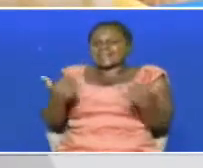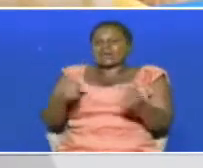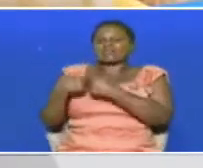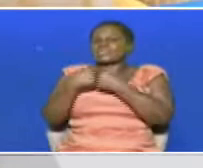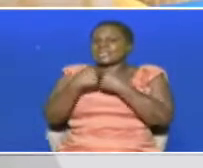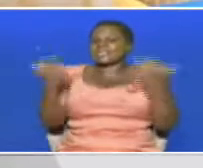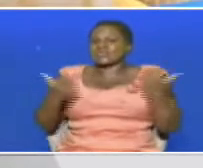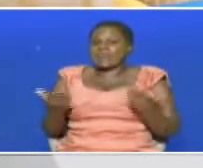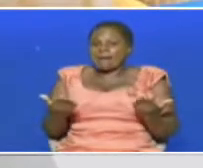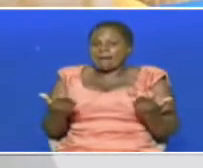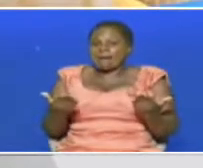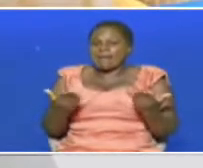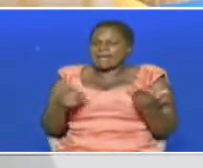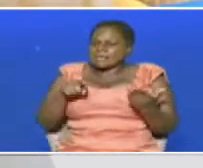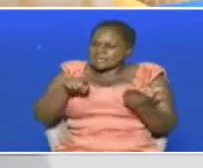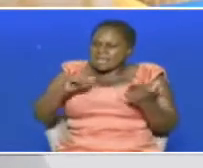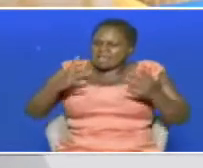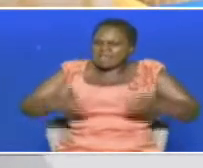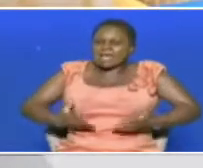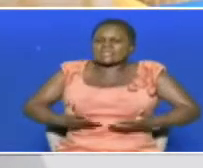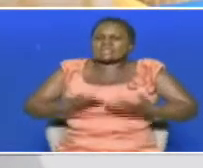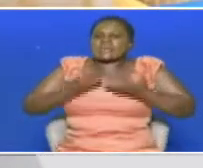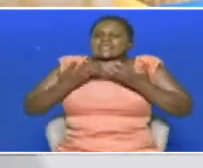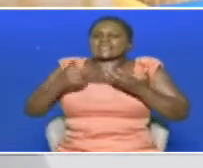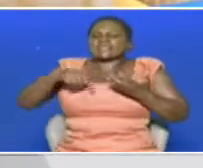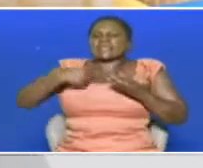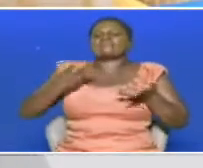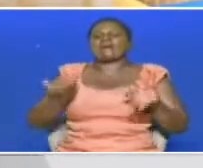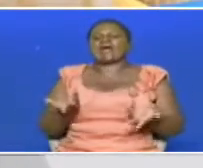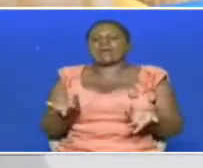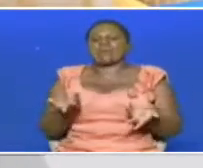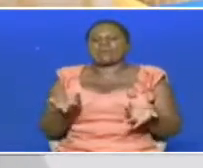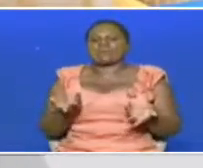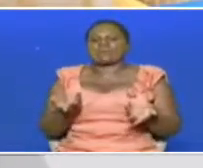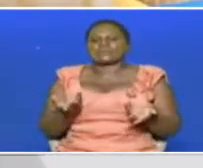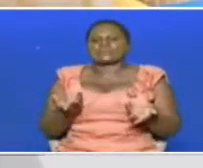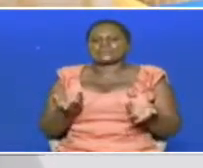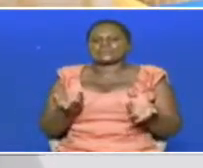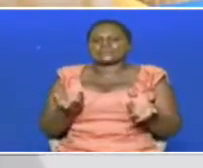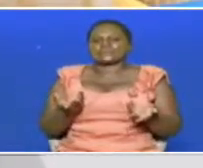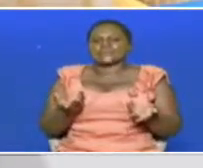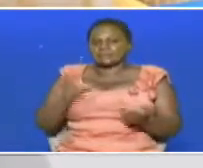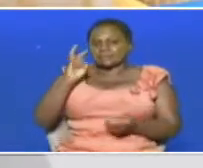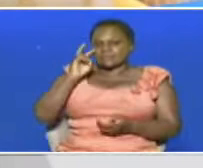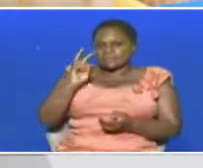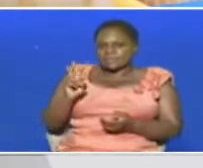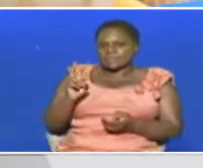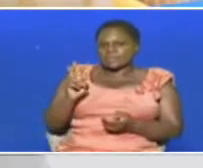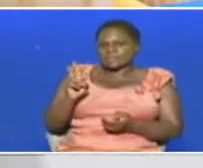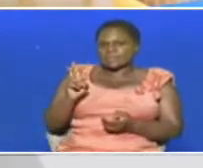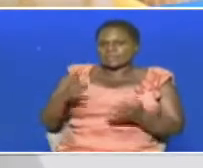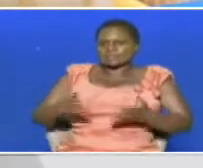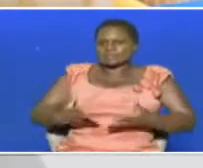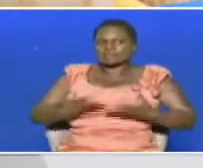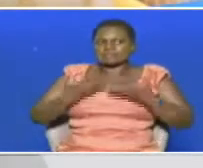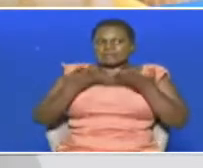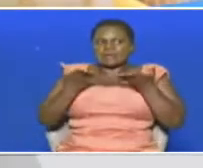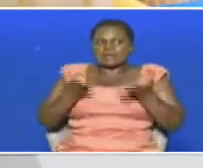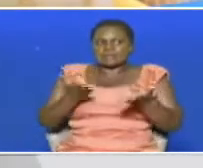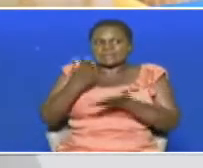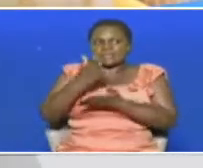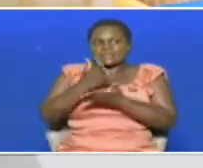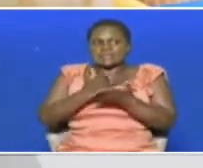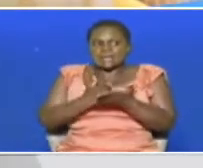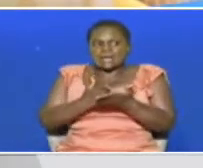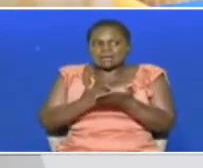challenge comes in for them on how to express themselves. As we have seen, they are expressing themselves here and